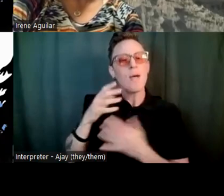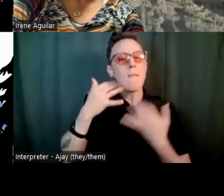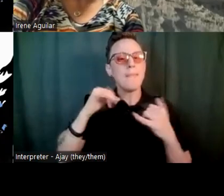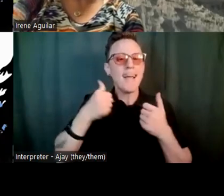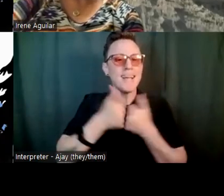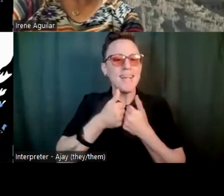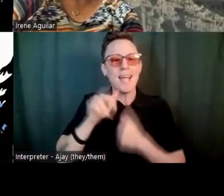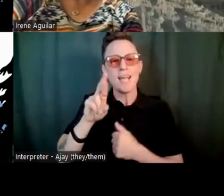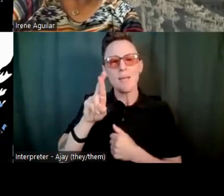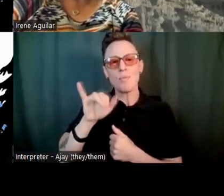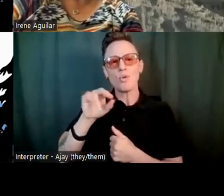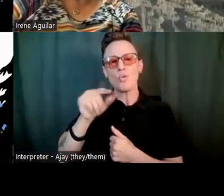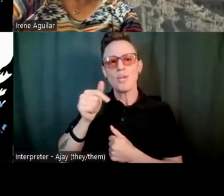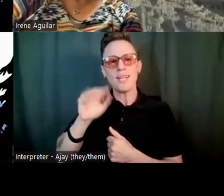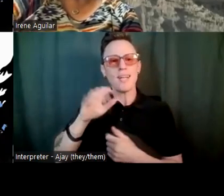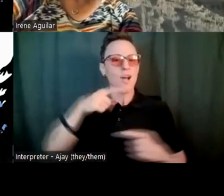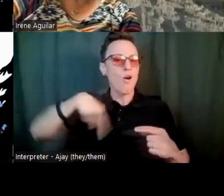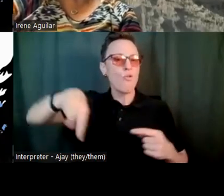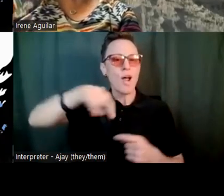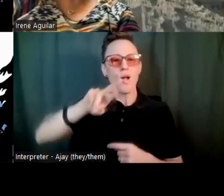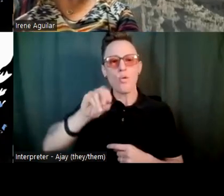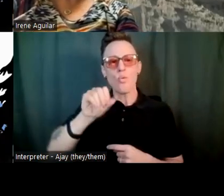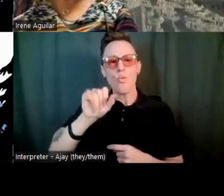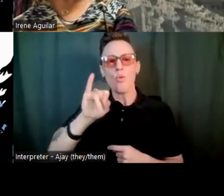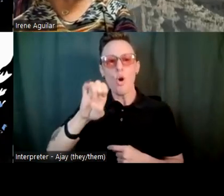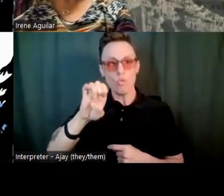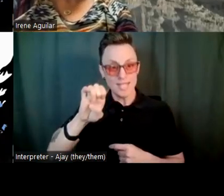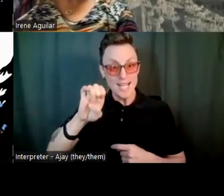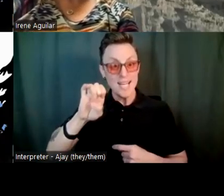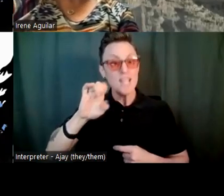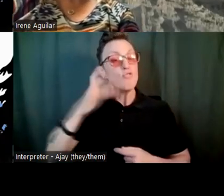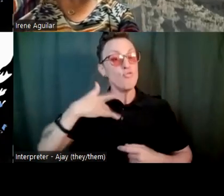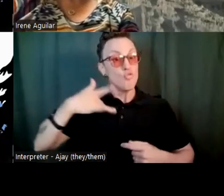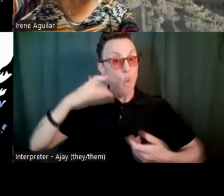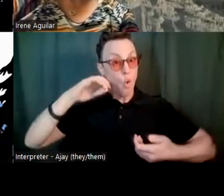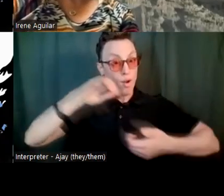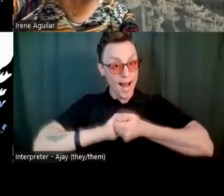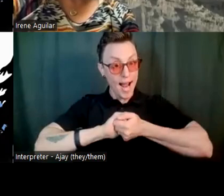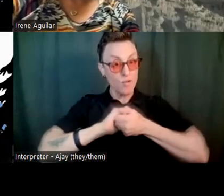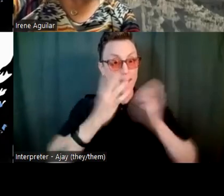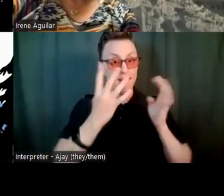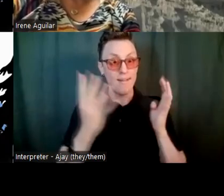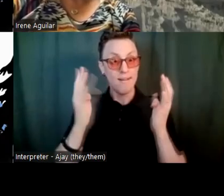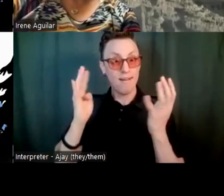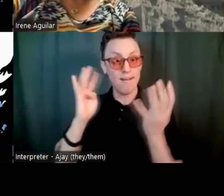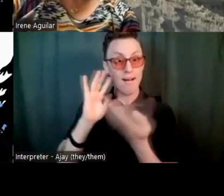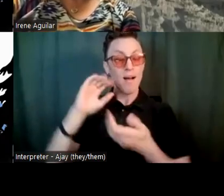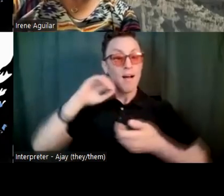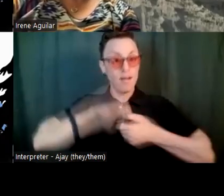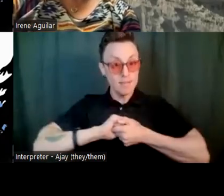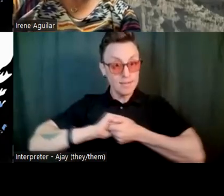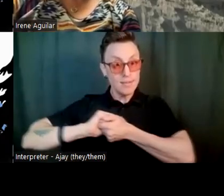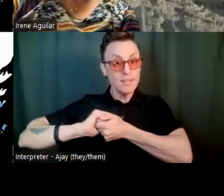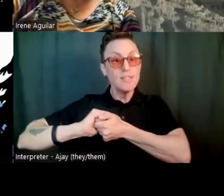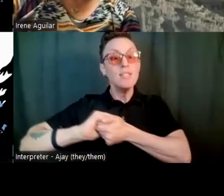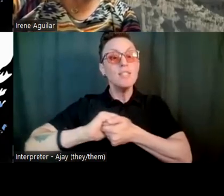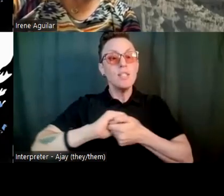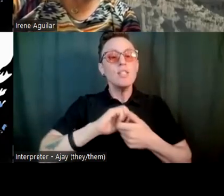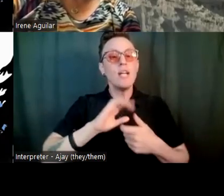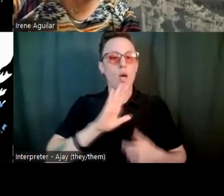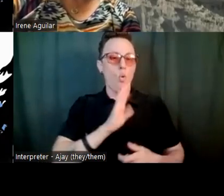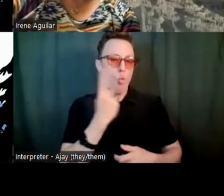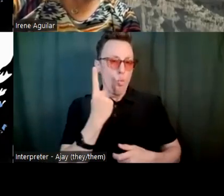the children would hold her hand. And that is what her disability, the physical one is,